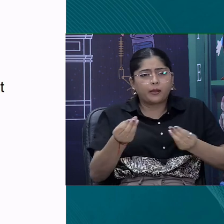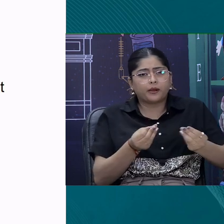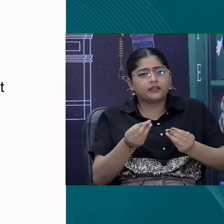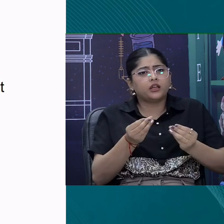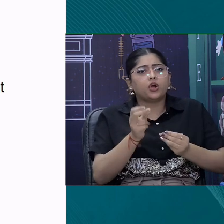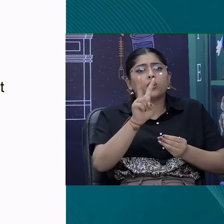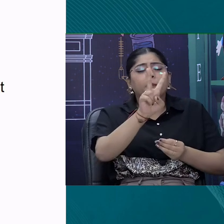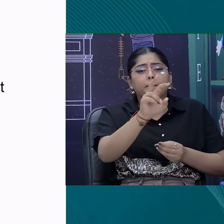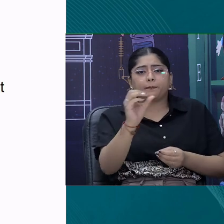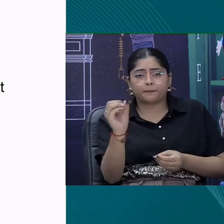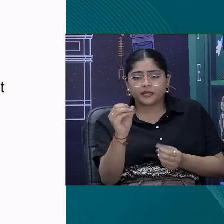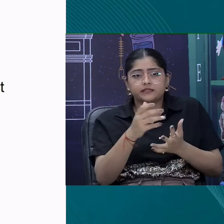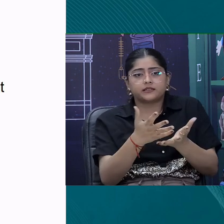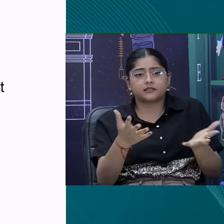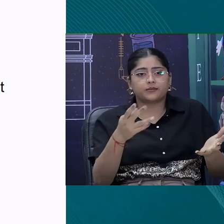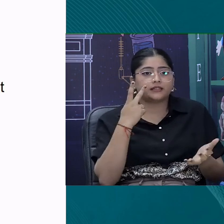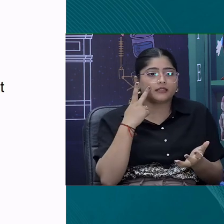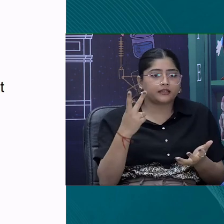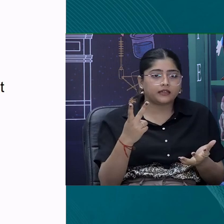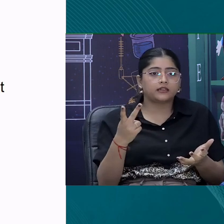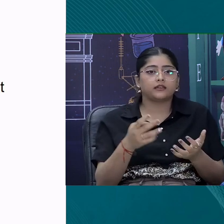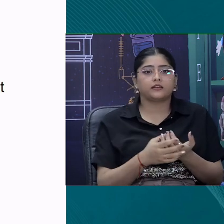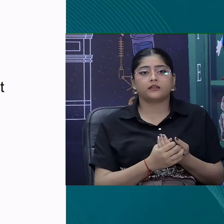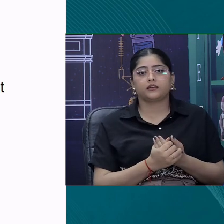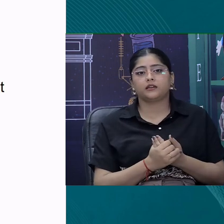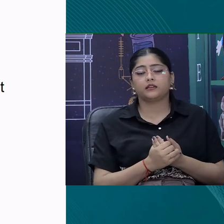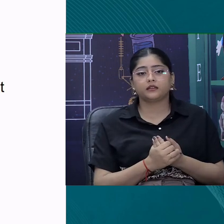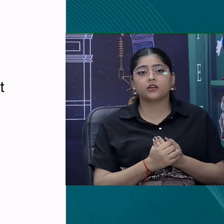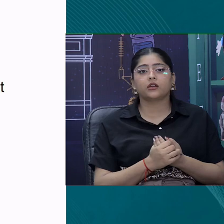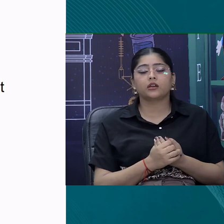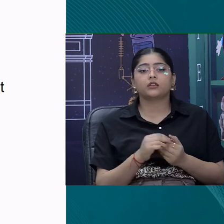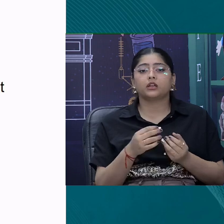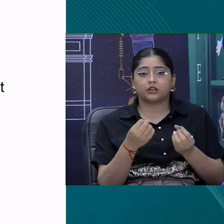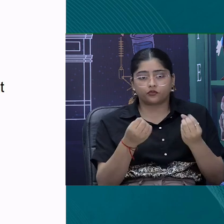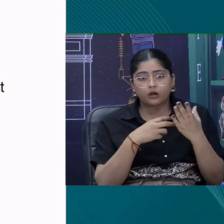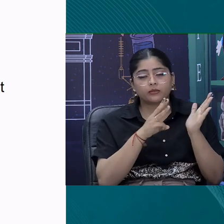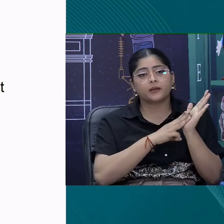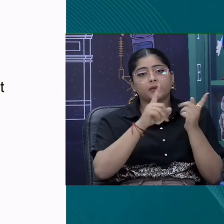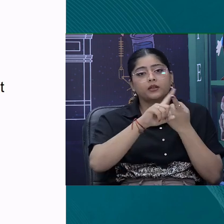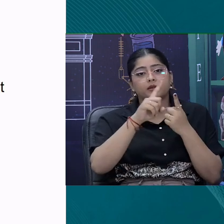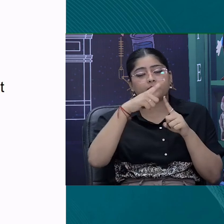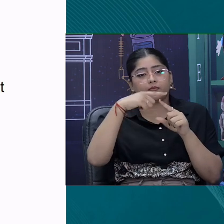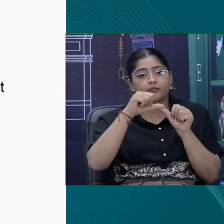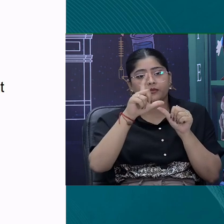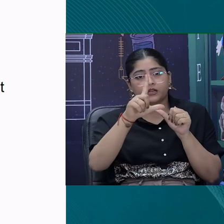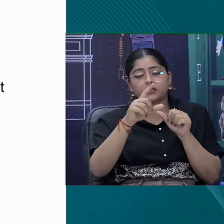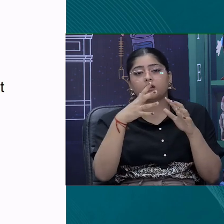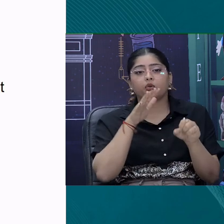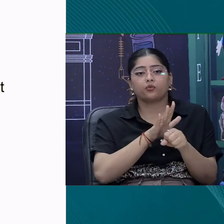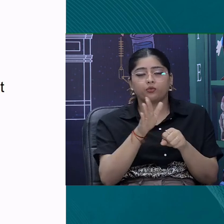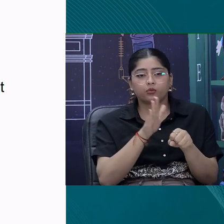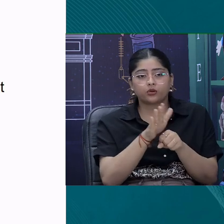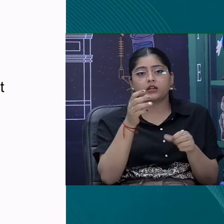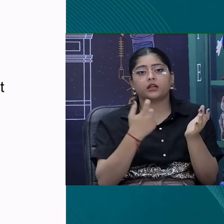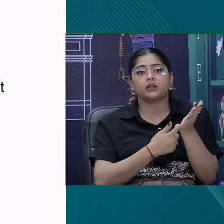and put them under the things that they are made of metal, wood, rubber and